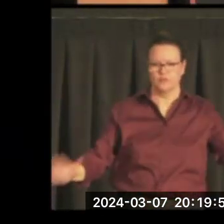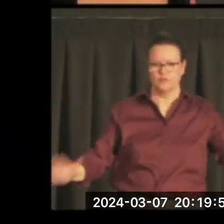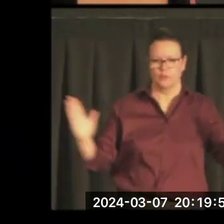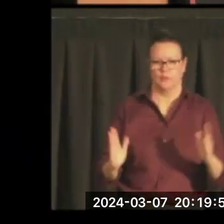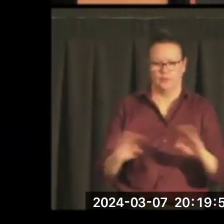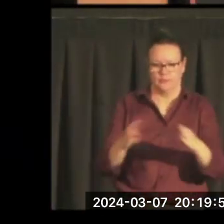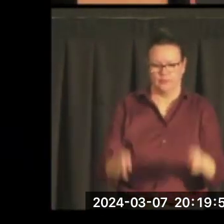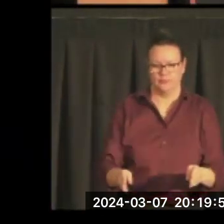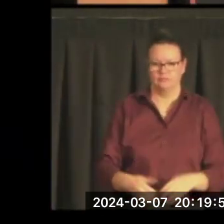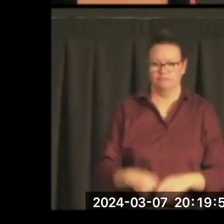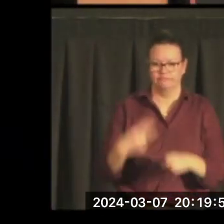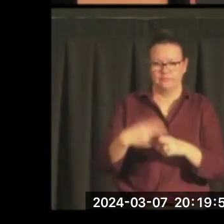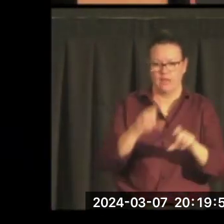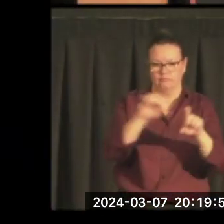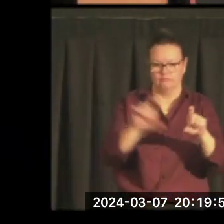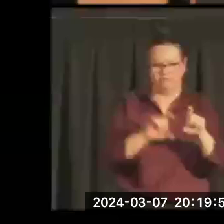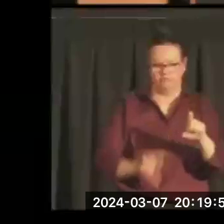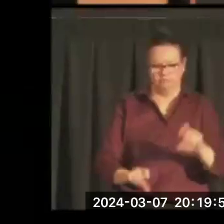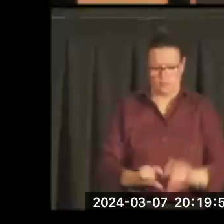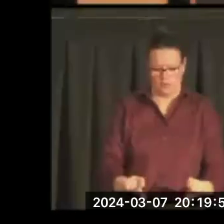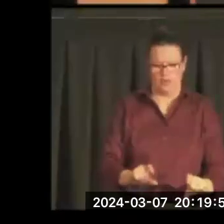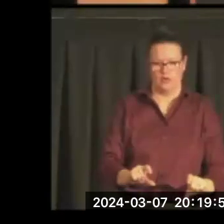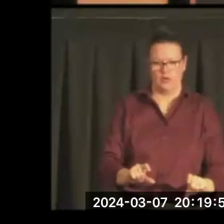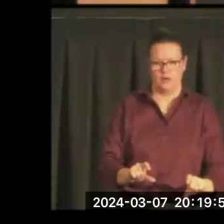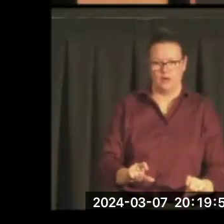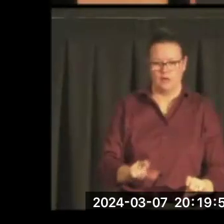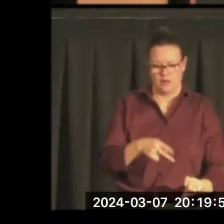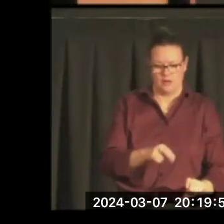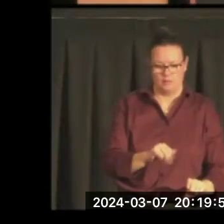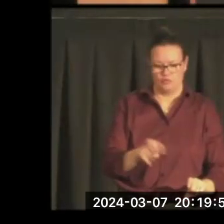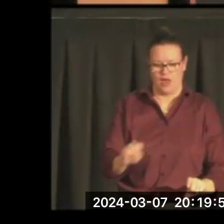Michael Joseph Mansfield, private, U.S. Marine Corps.